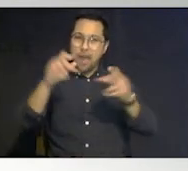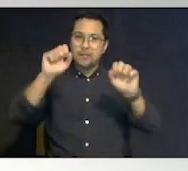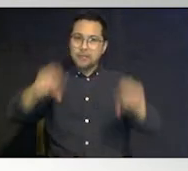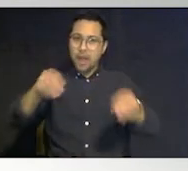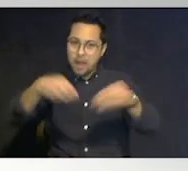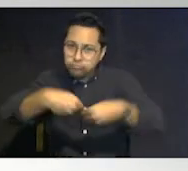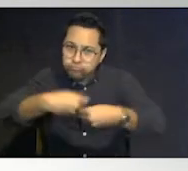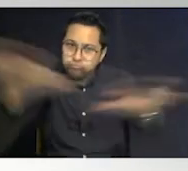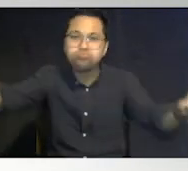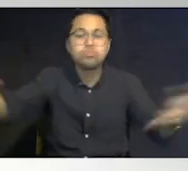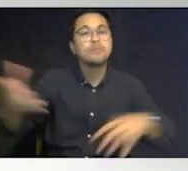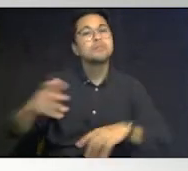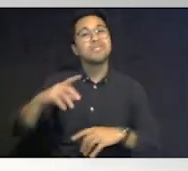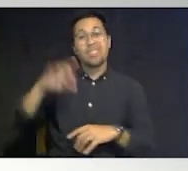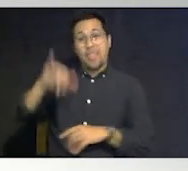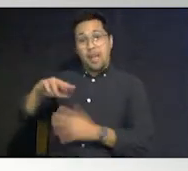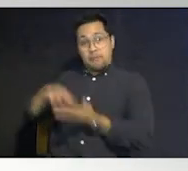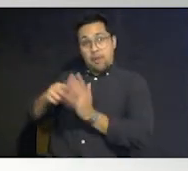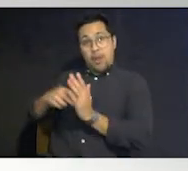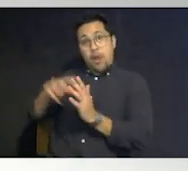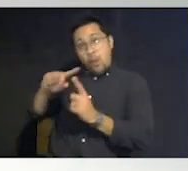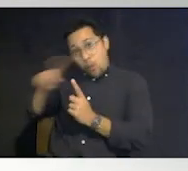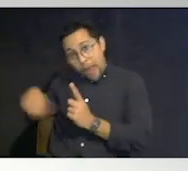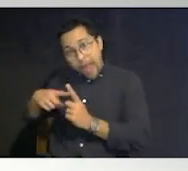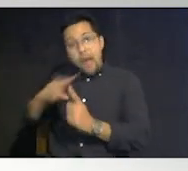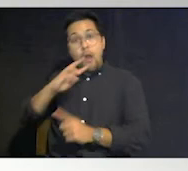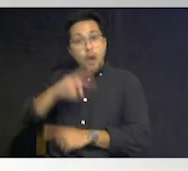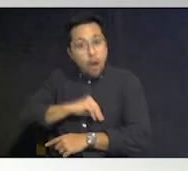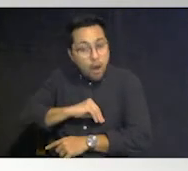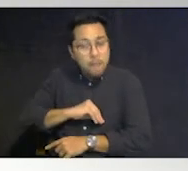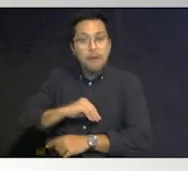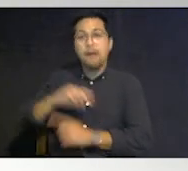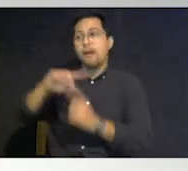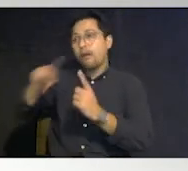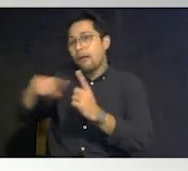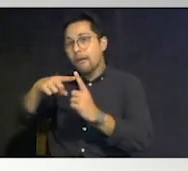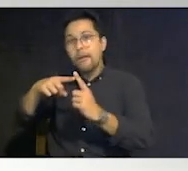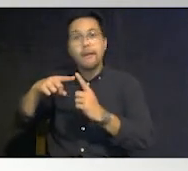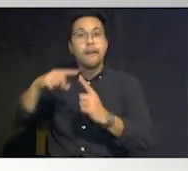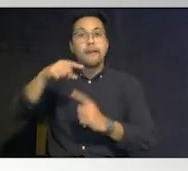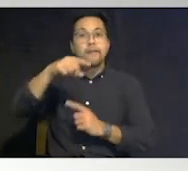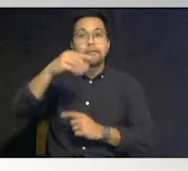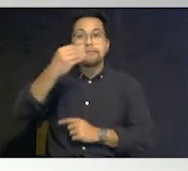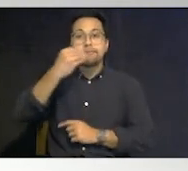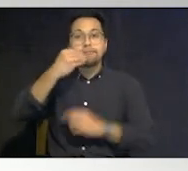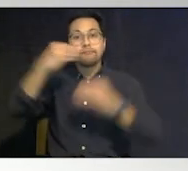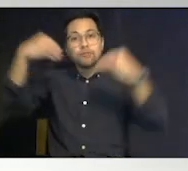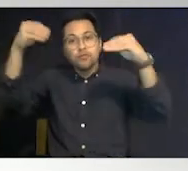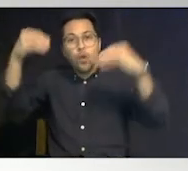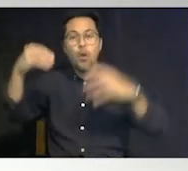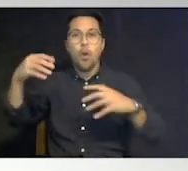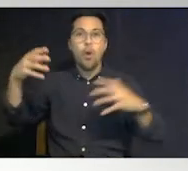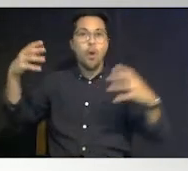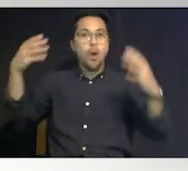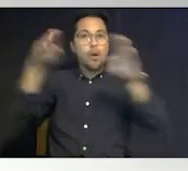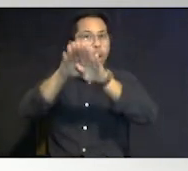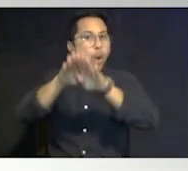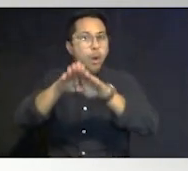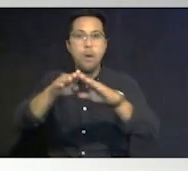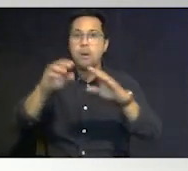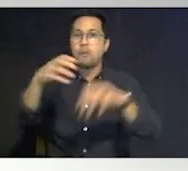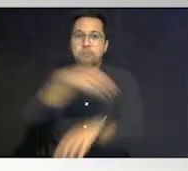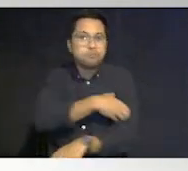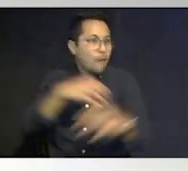mercantile system the grocery stores the walmarts they're shut down they there's no power they can't open yet people still